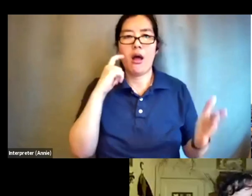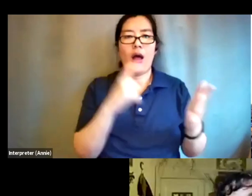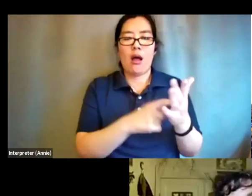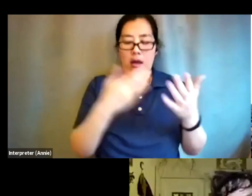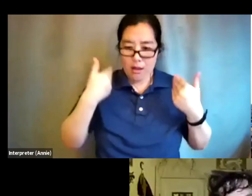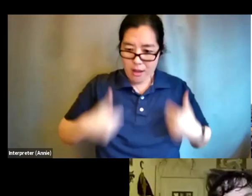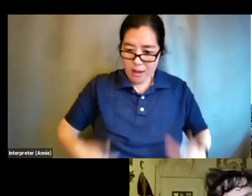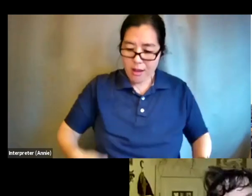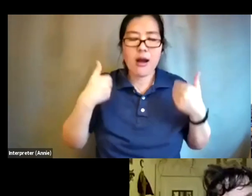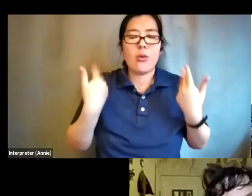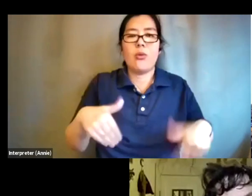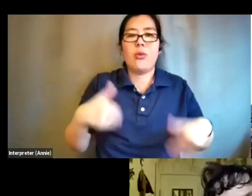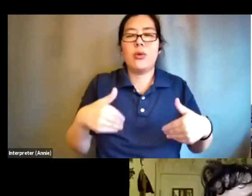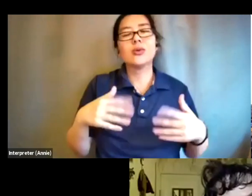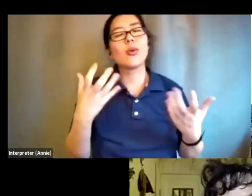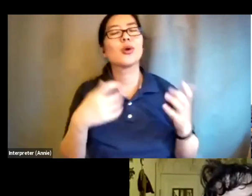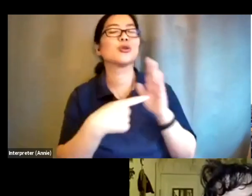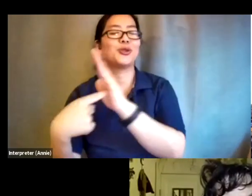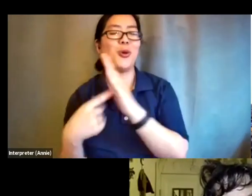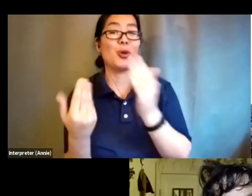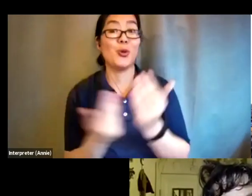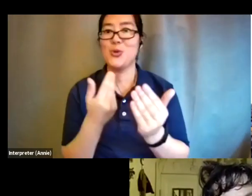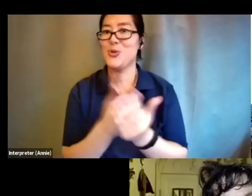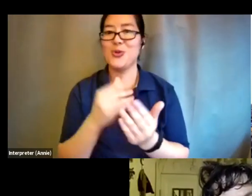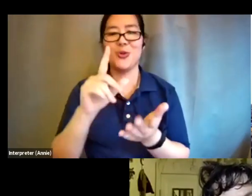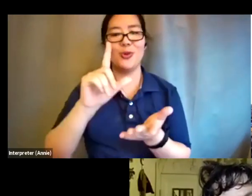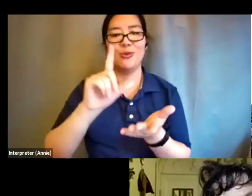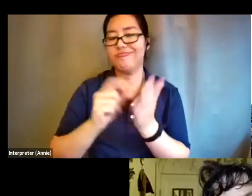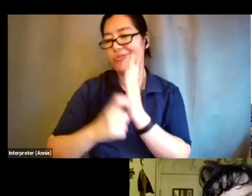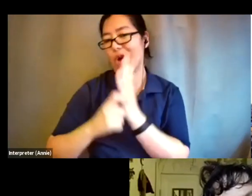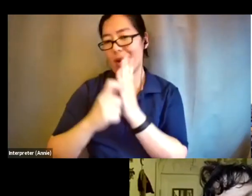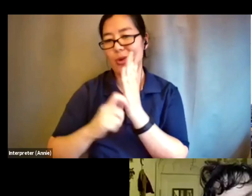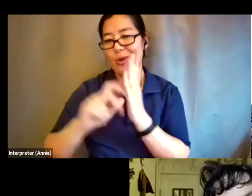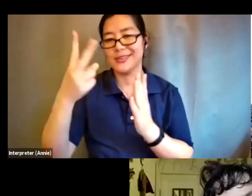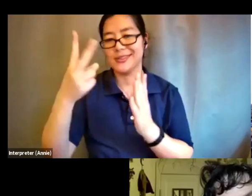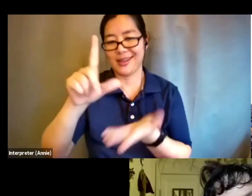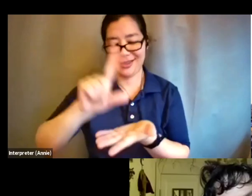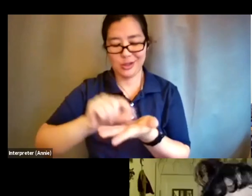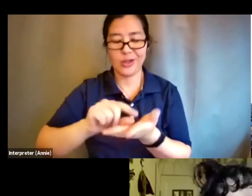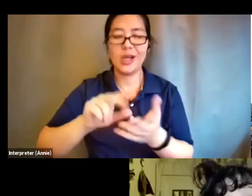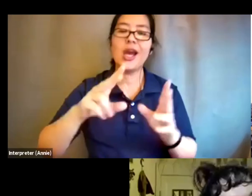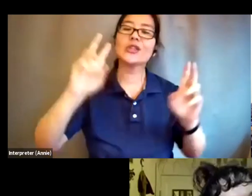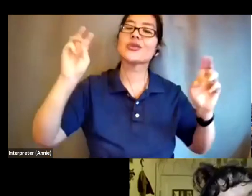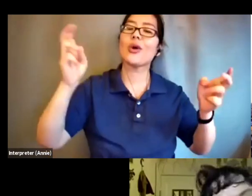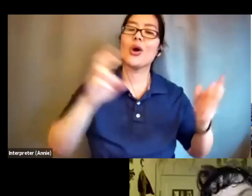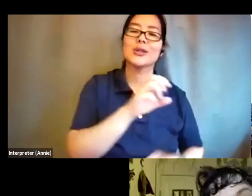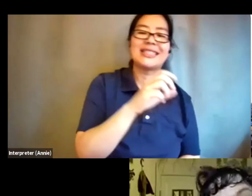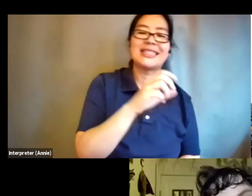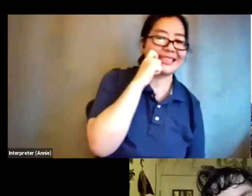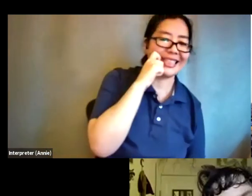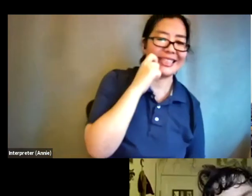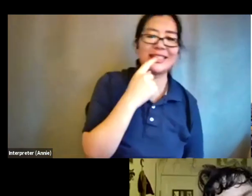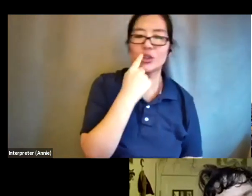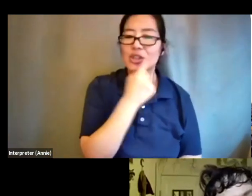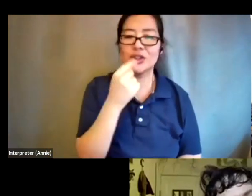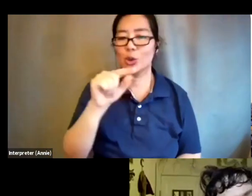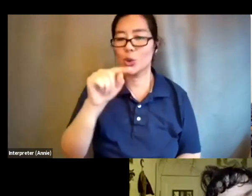new disability justice primer this is the second edition it's called skin tooth and bone the basis of movement is